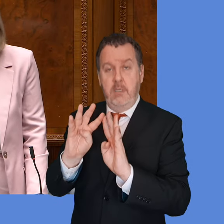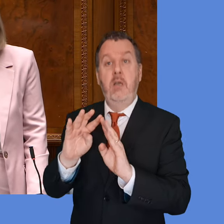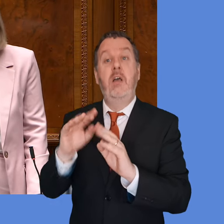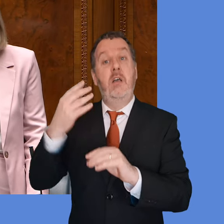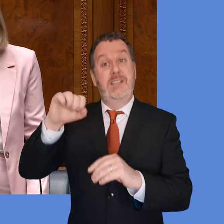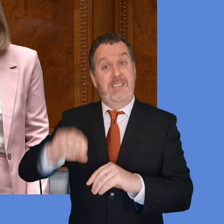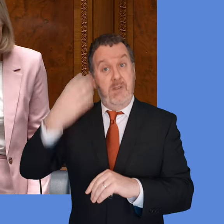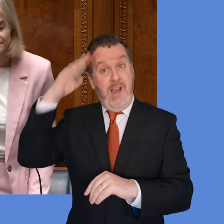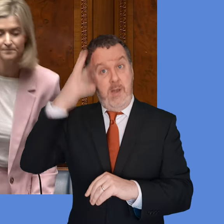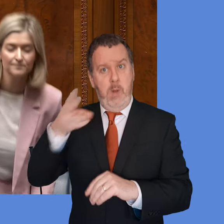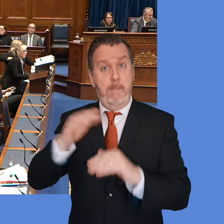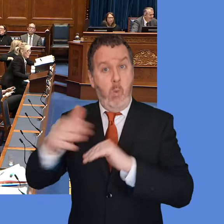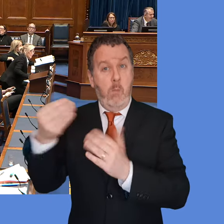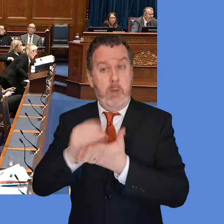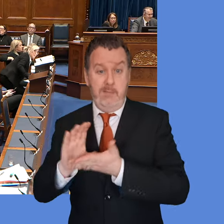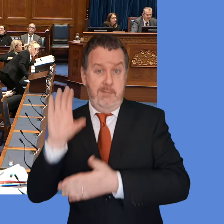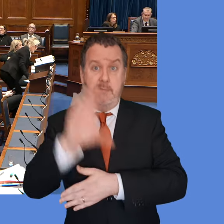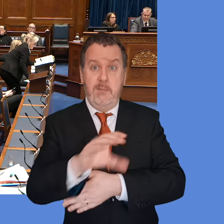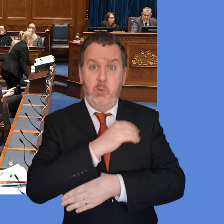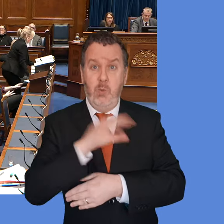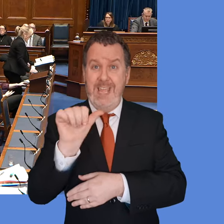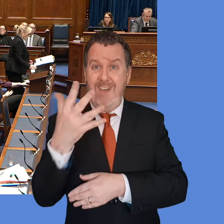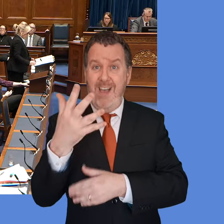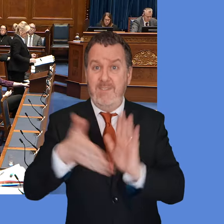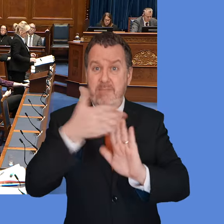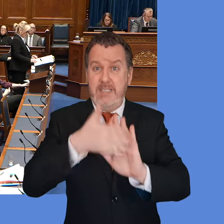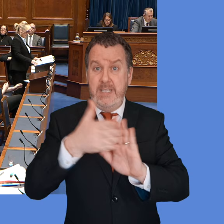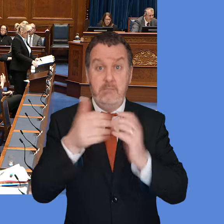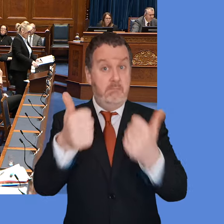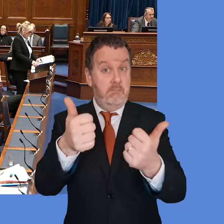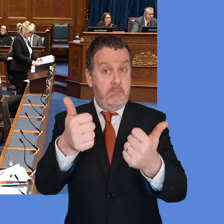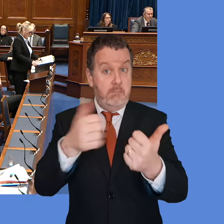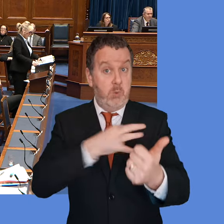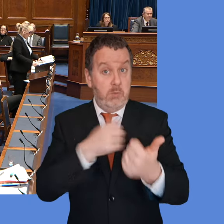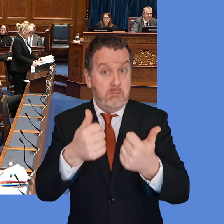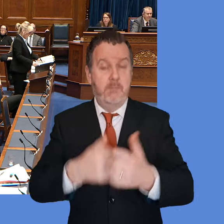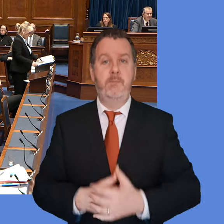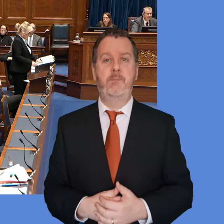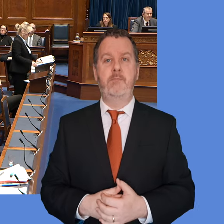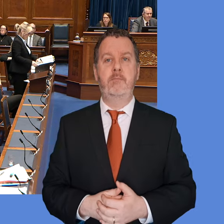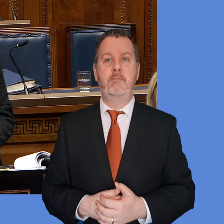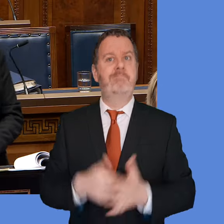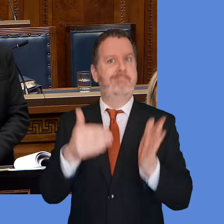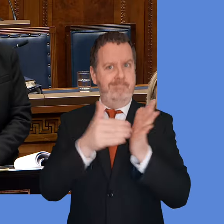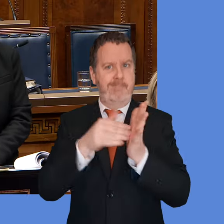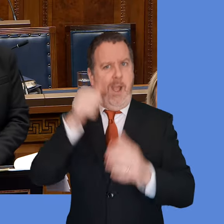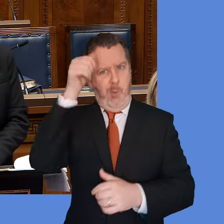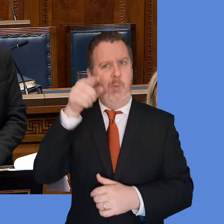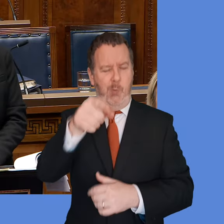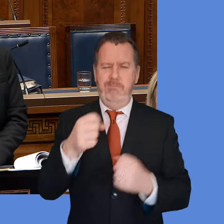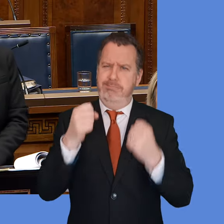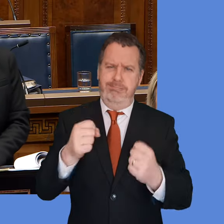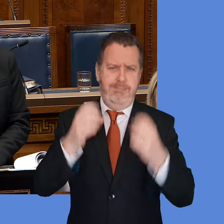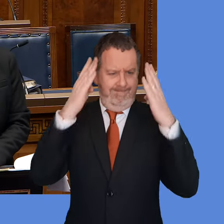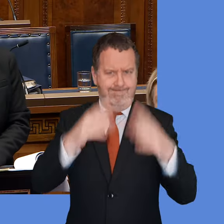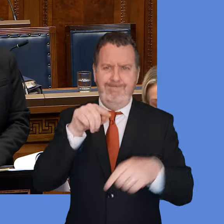contribution to the A5 project? Nicola Yes, absolutely. I know the Member is a huge advocate for the A5 and understands